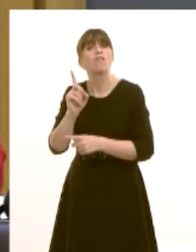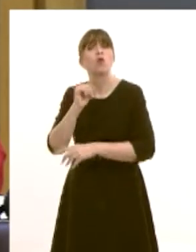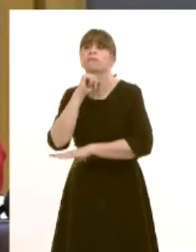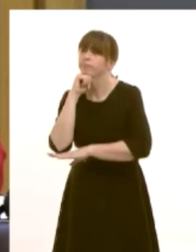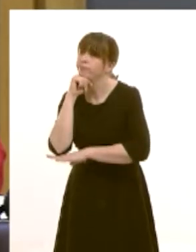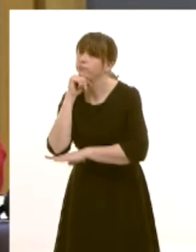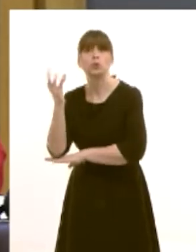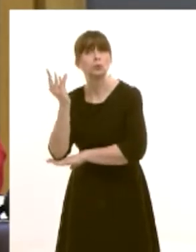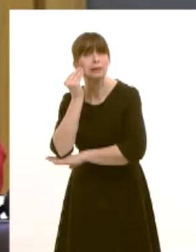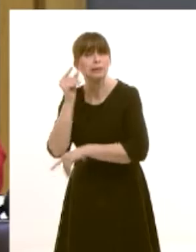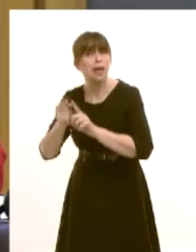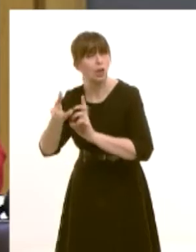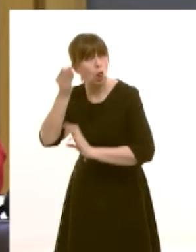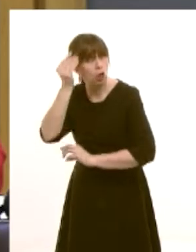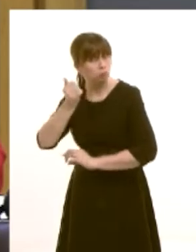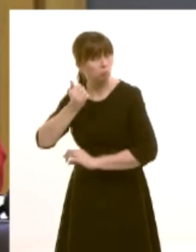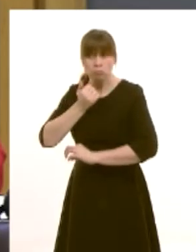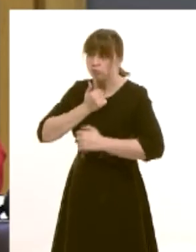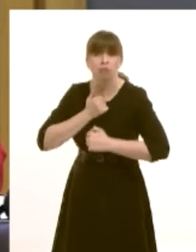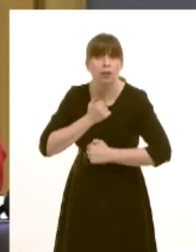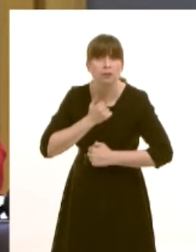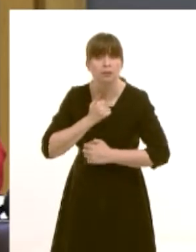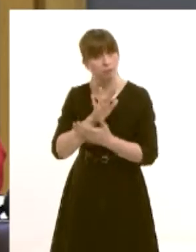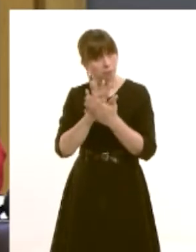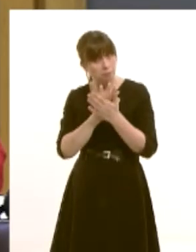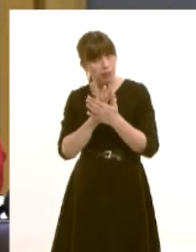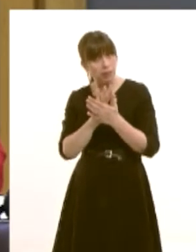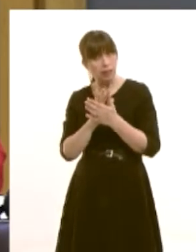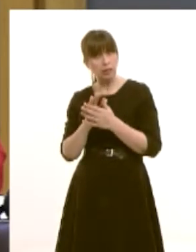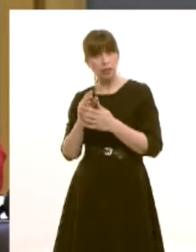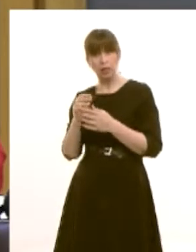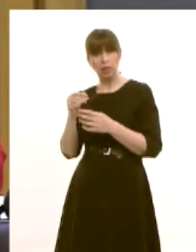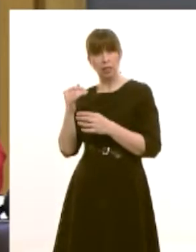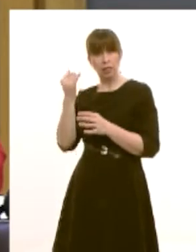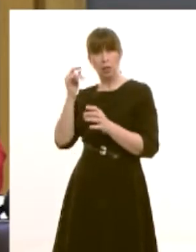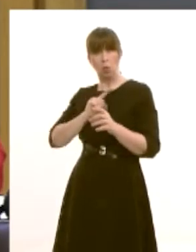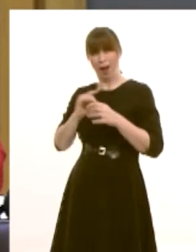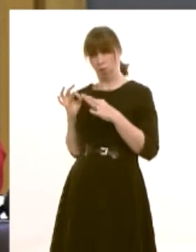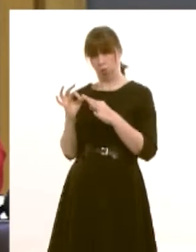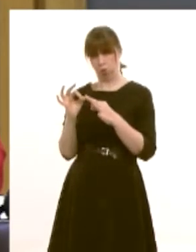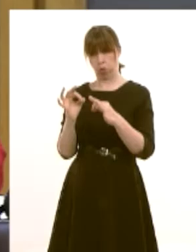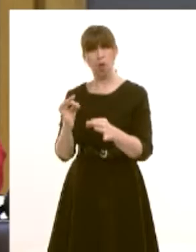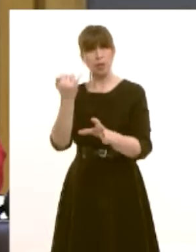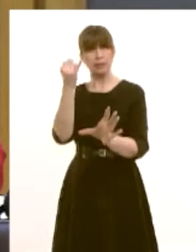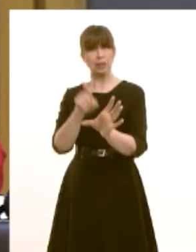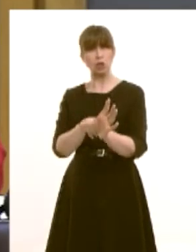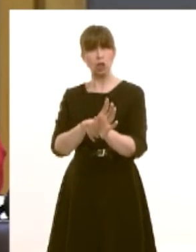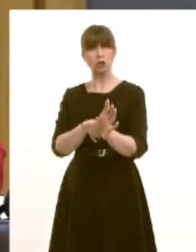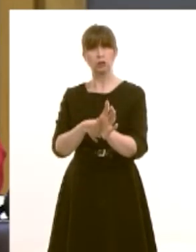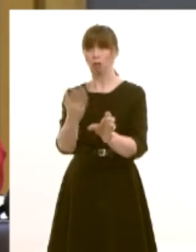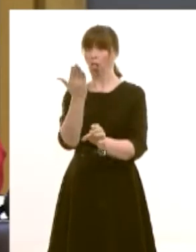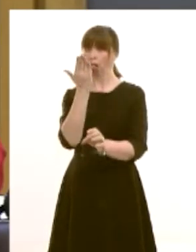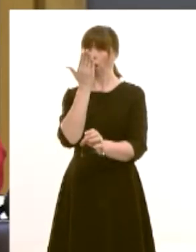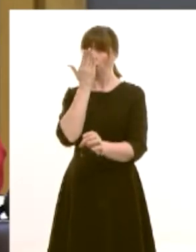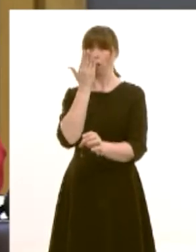people and to learn now i wonder does that mean that you spent the first six years neither listening to people nor learning